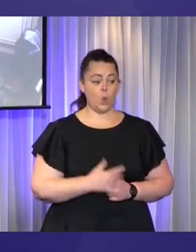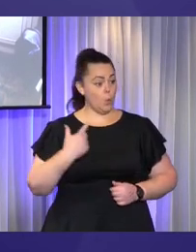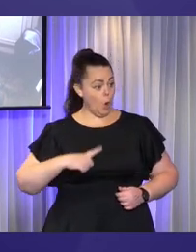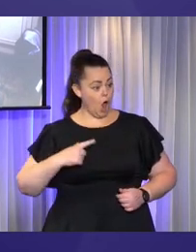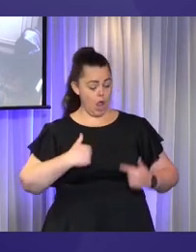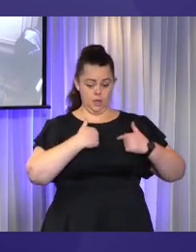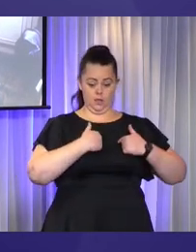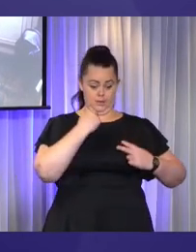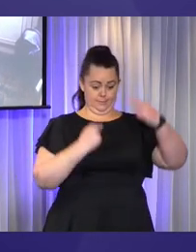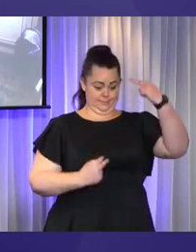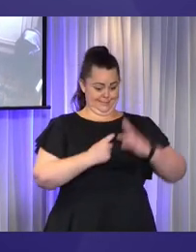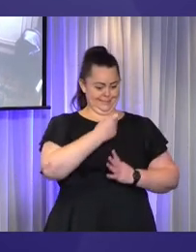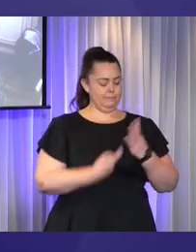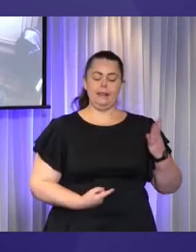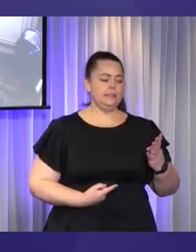mostly invisible.